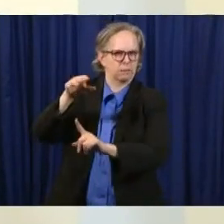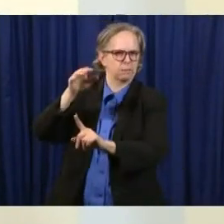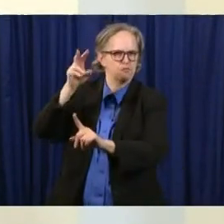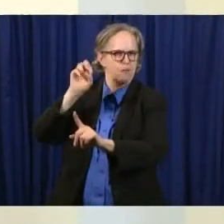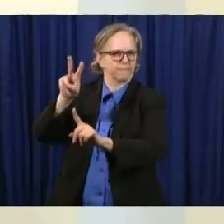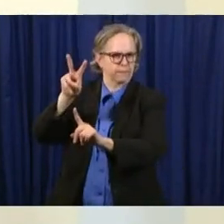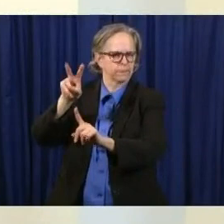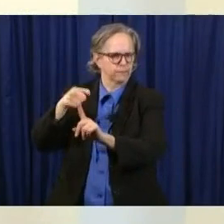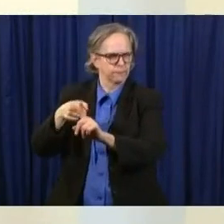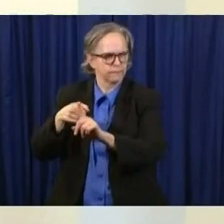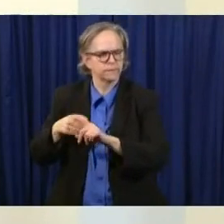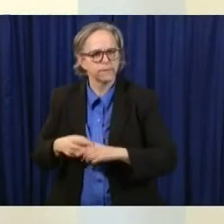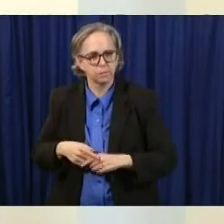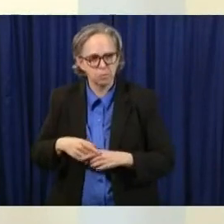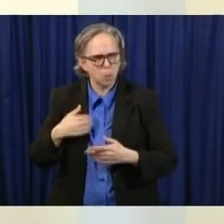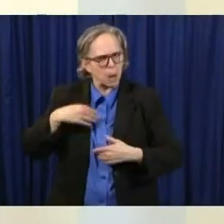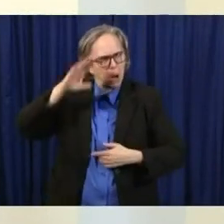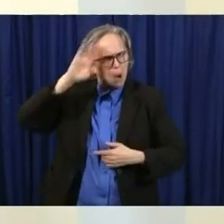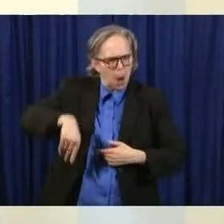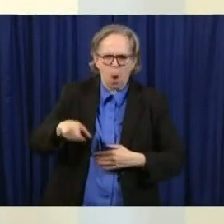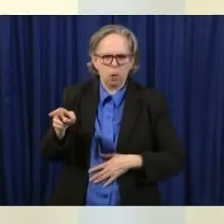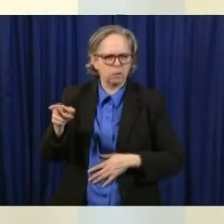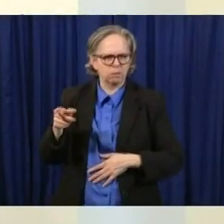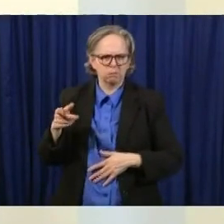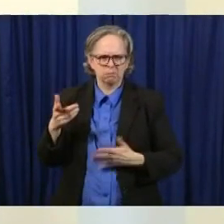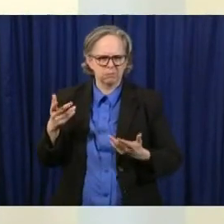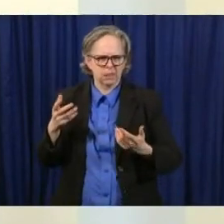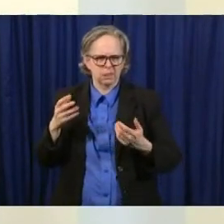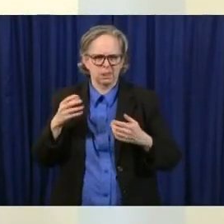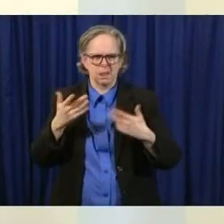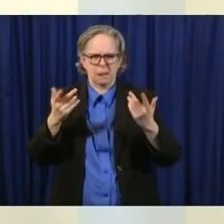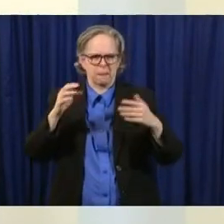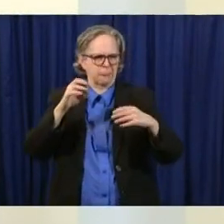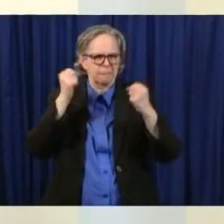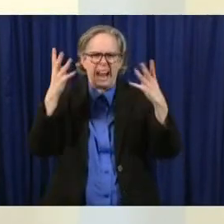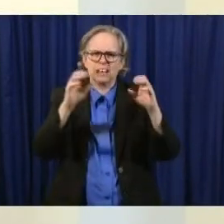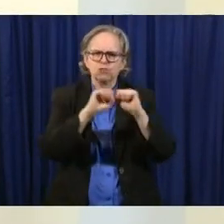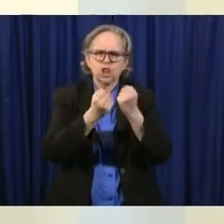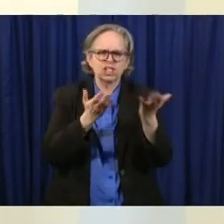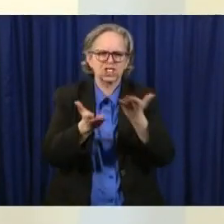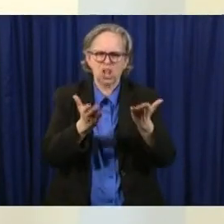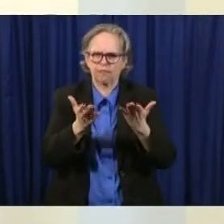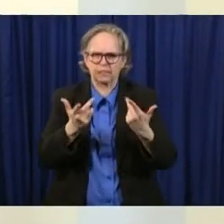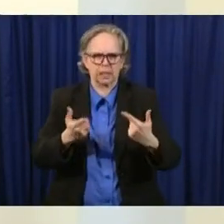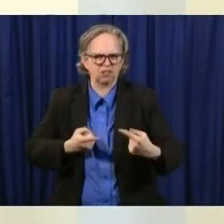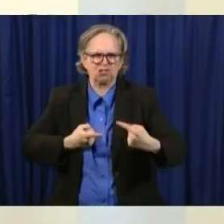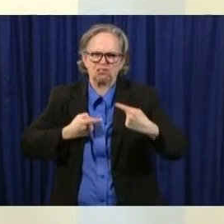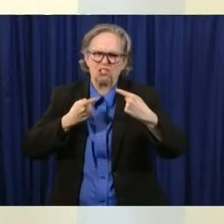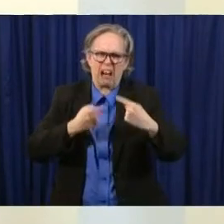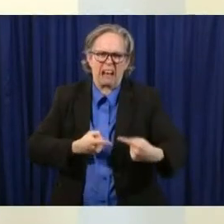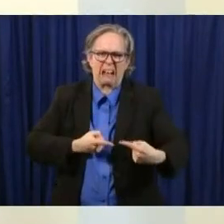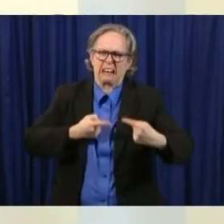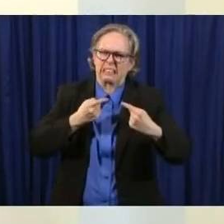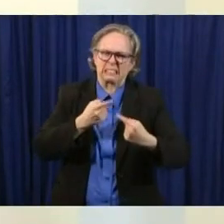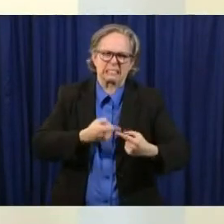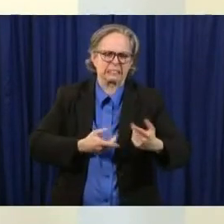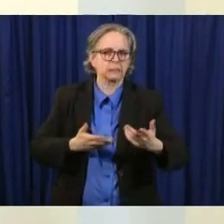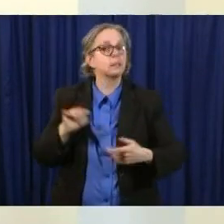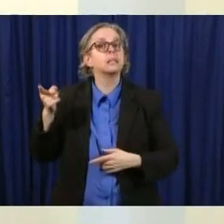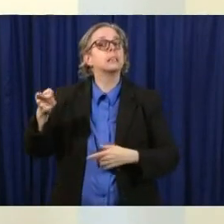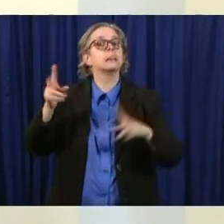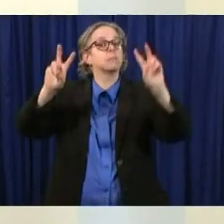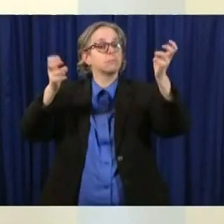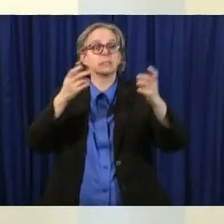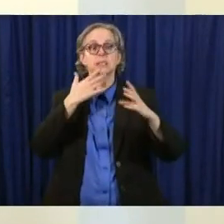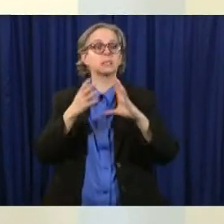food and as we know all our social services are struggling right now but he said you know some of us talk about this being a war on a virus